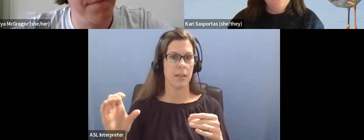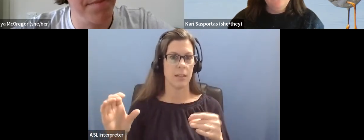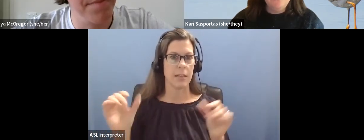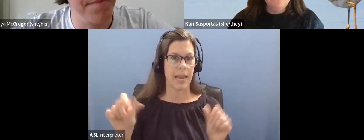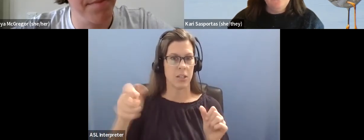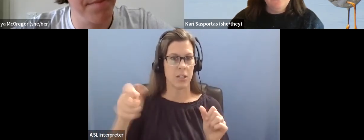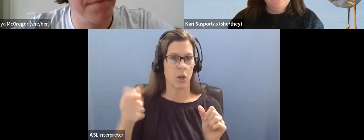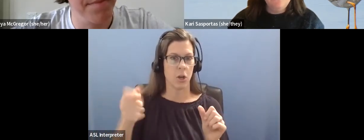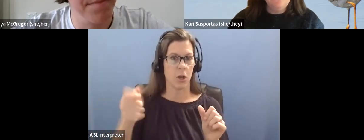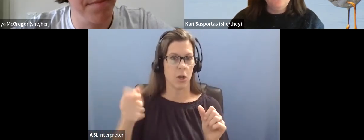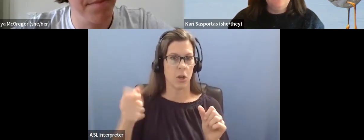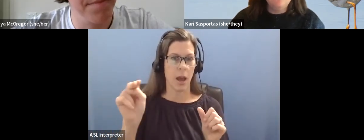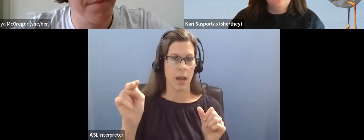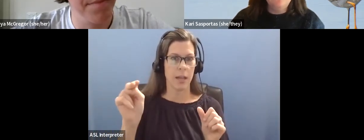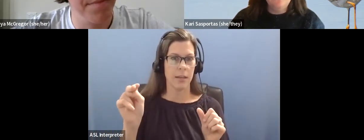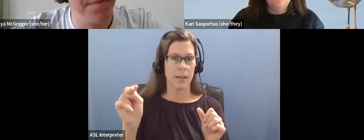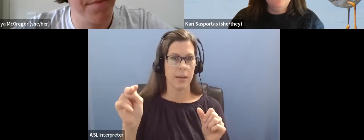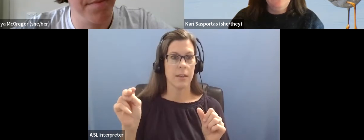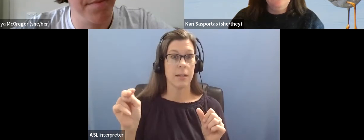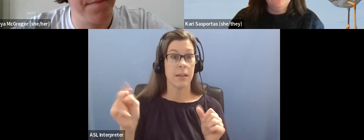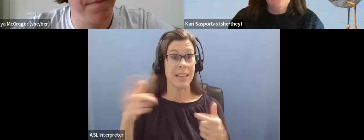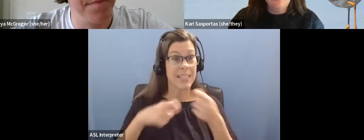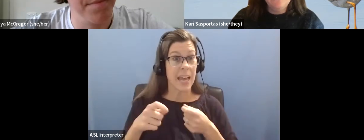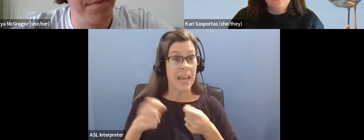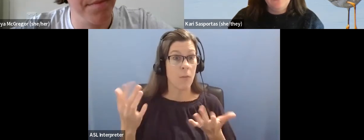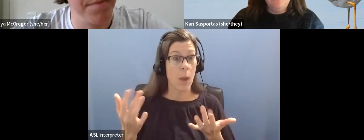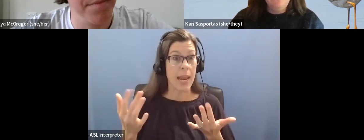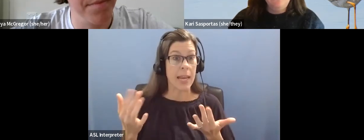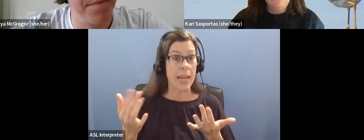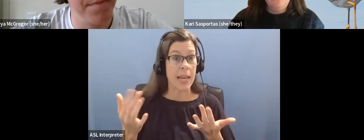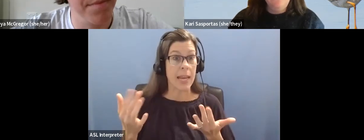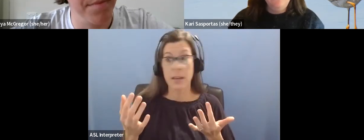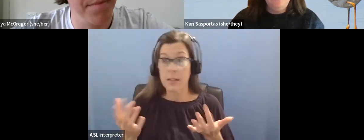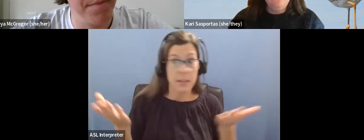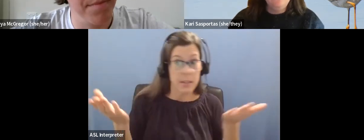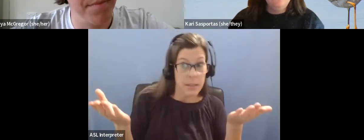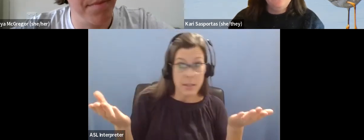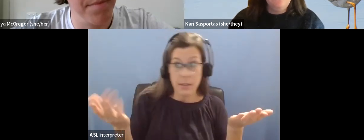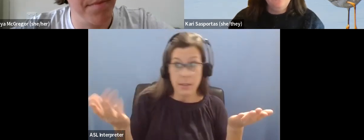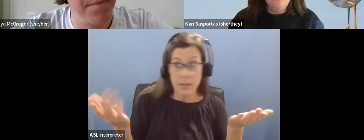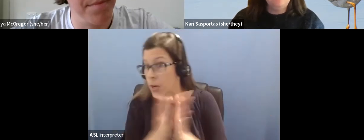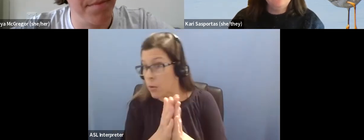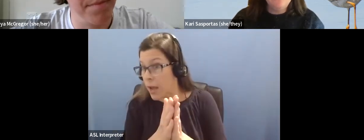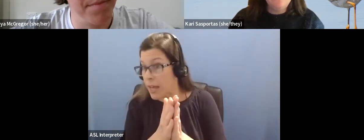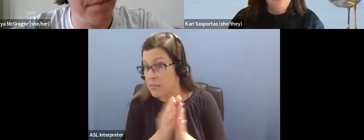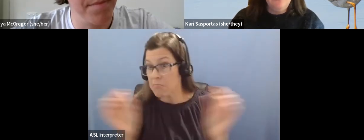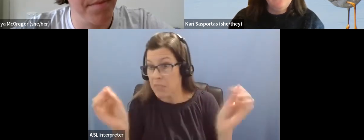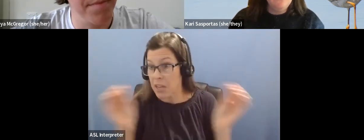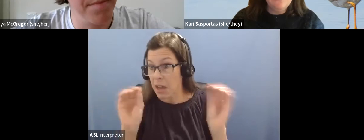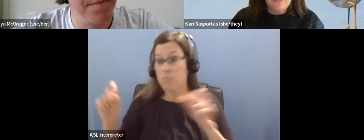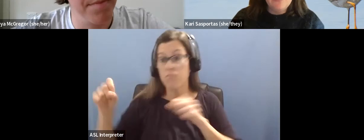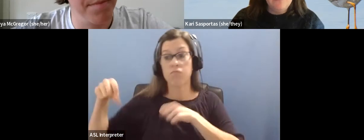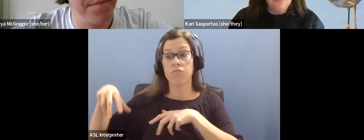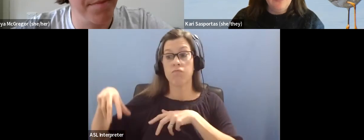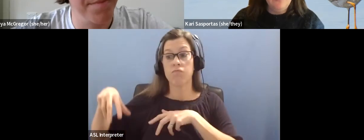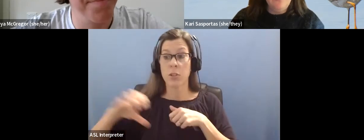inclusive also is instead of waiting for someone to come to you to request it, um, being inclusive, you might advertise a meeting and say